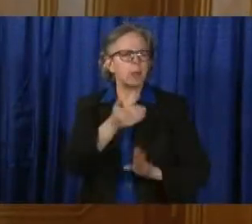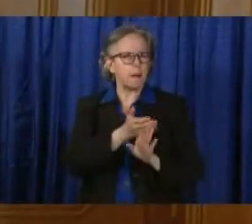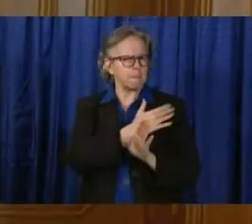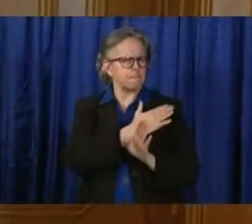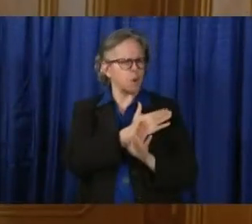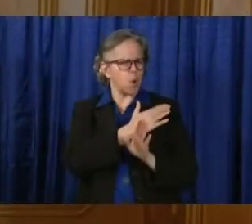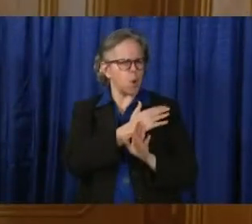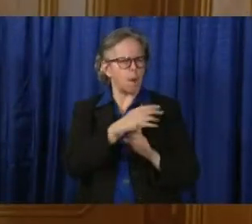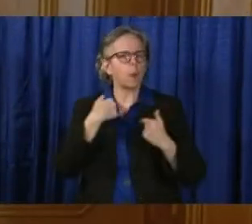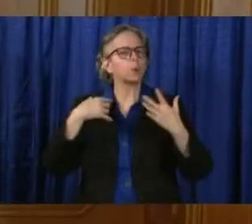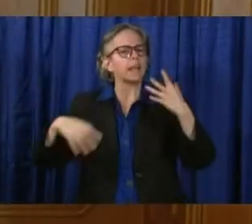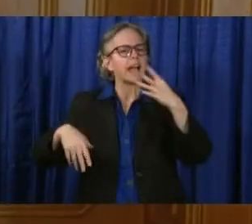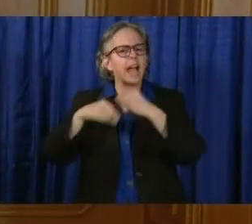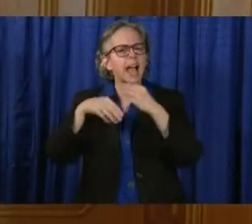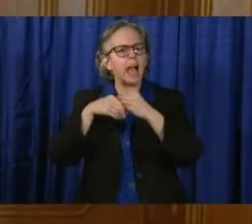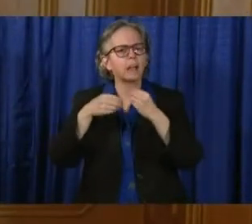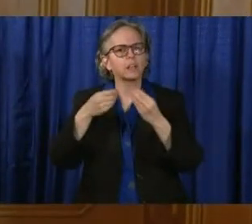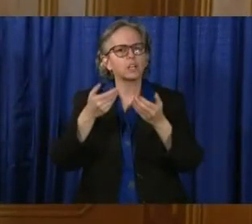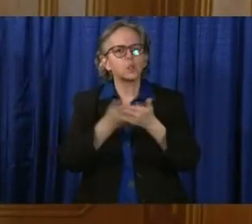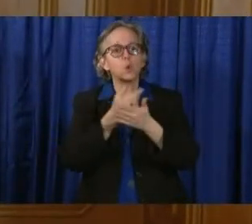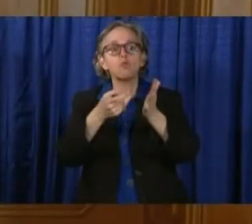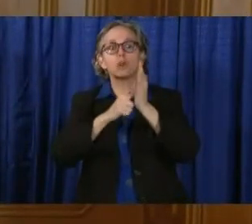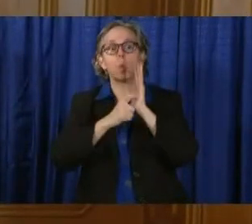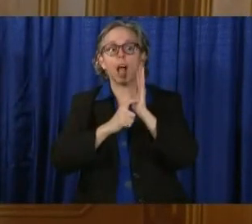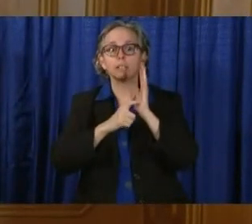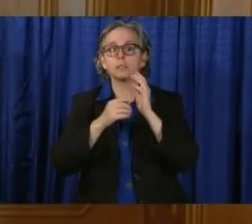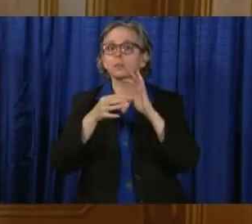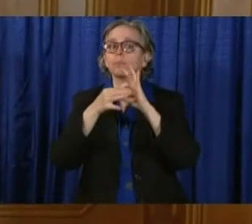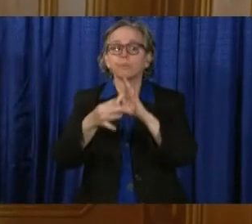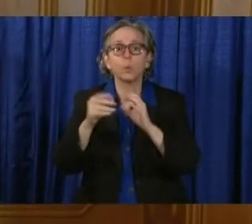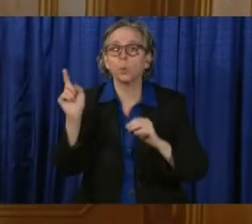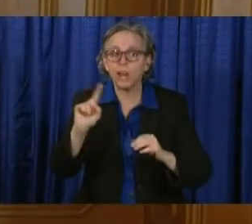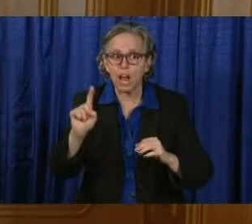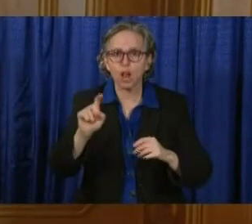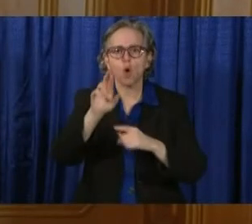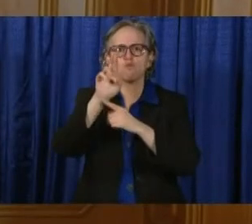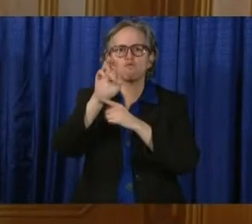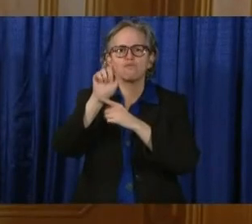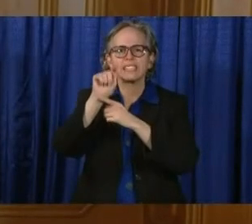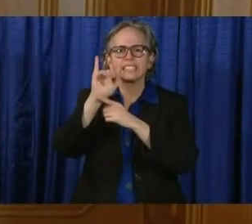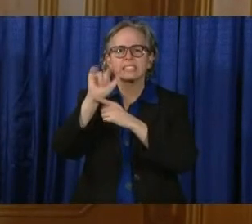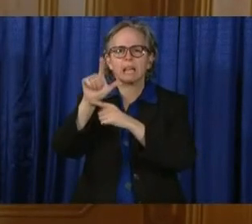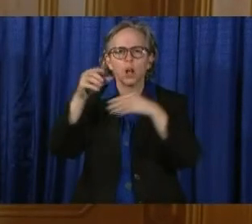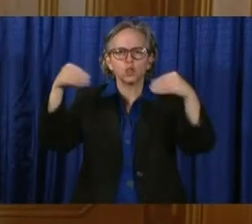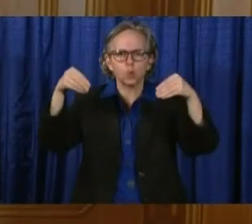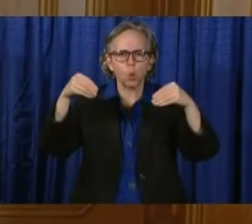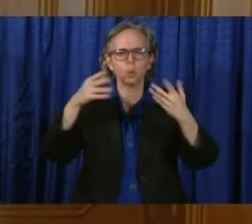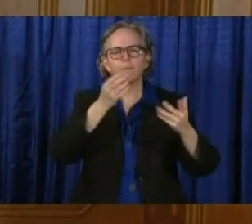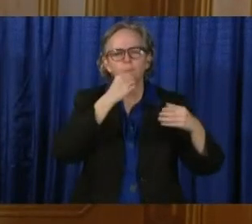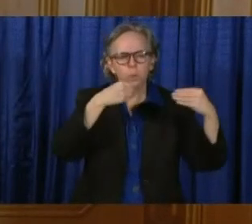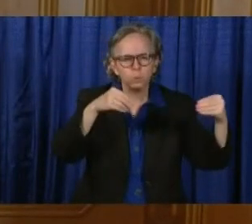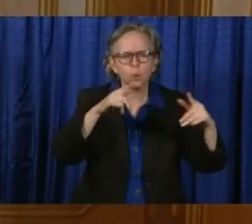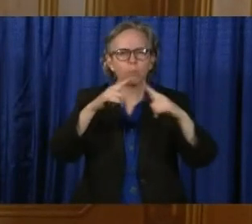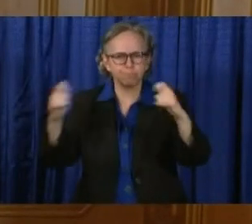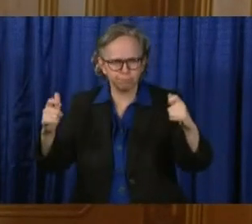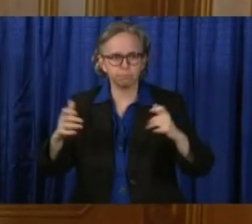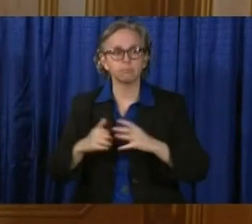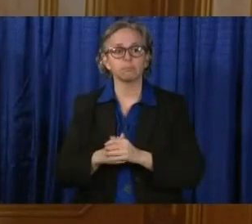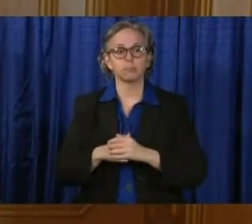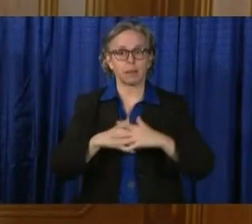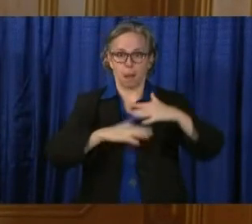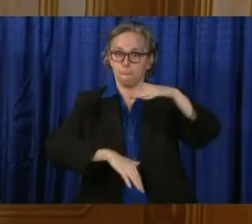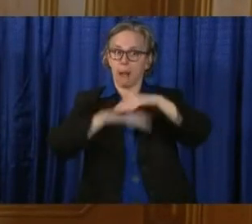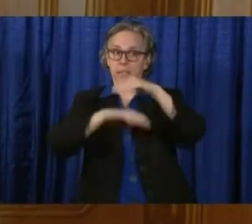for retailers in this order, including determining a maximum number of customers allowed in the store.